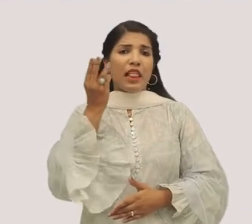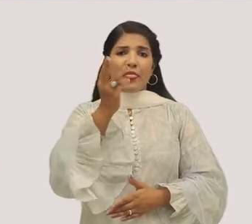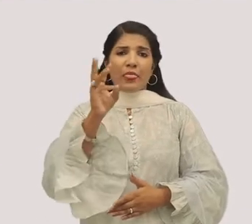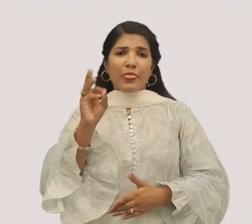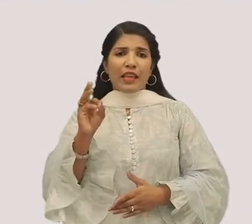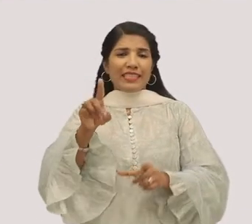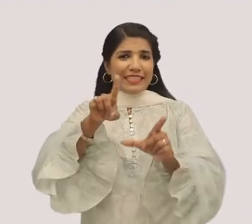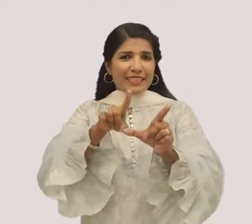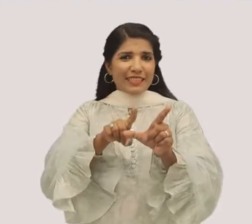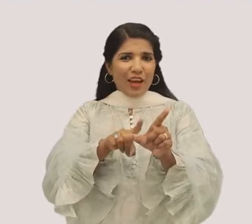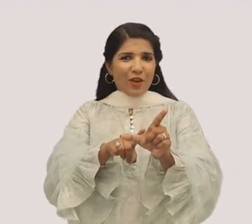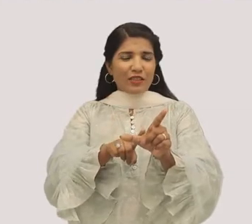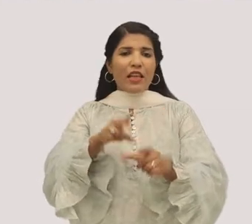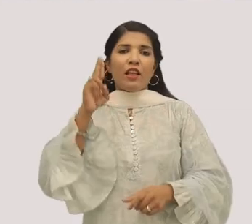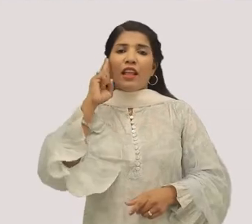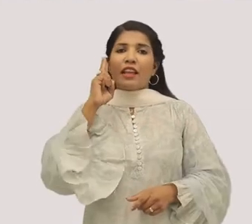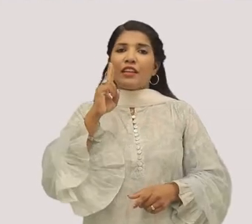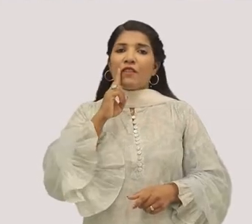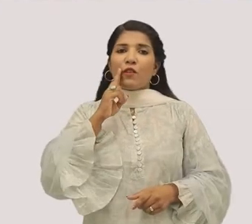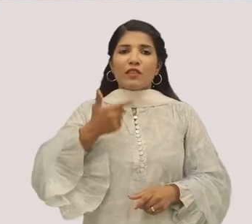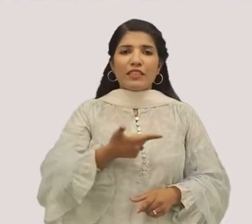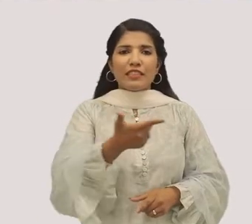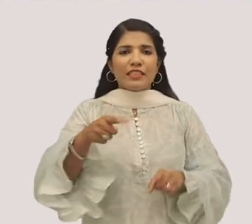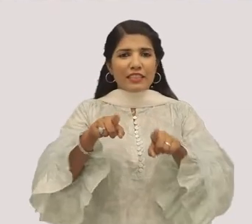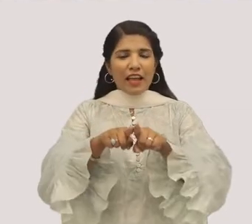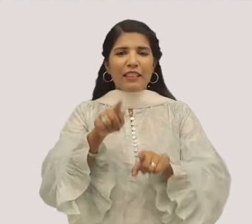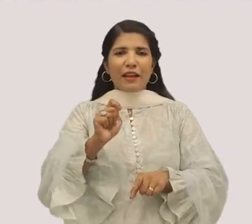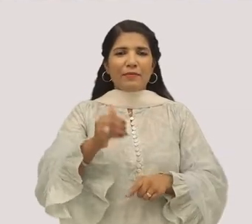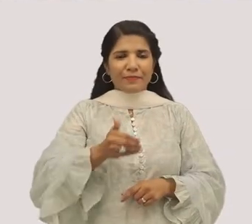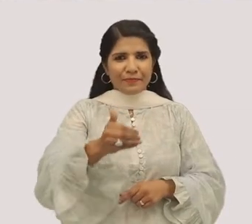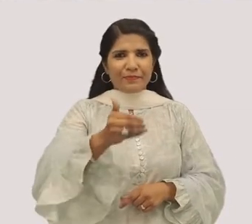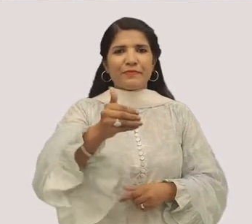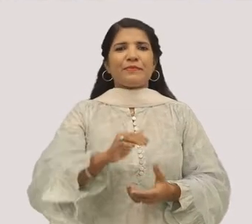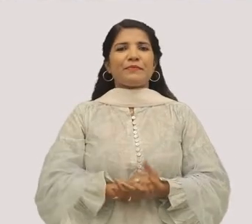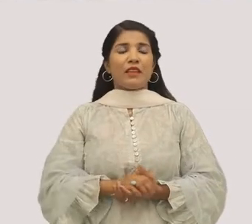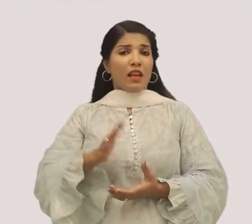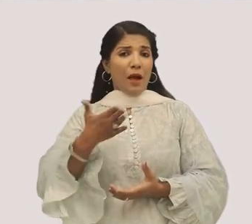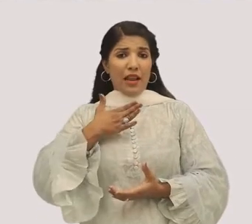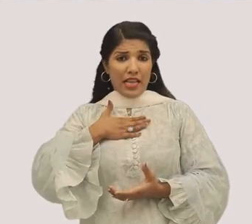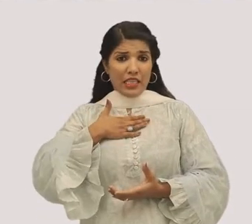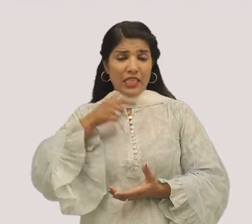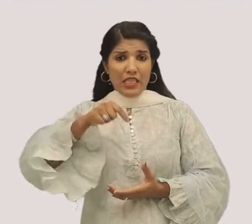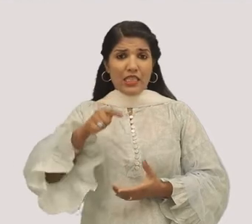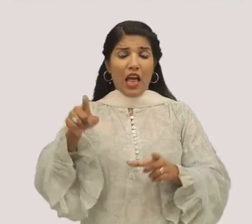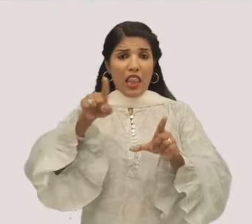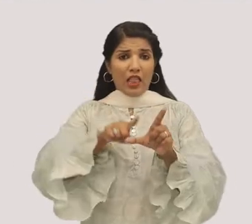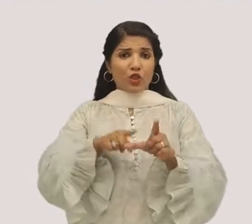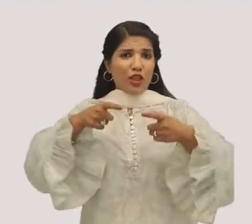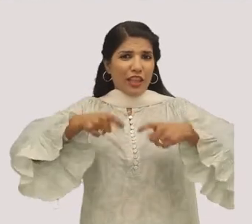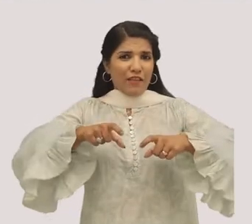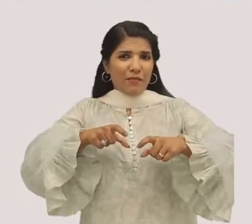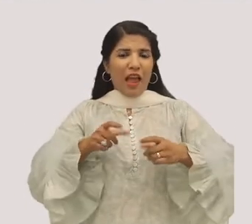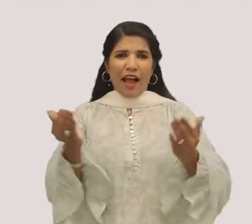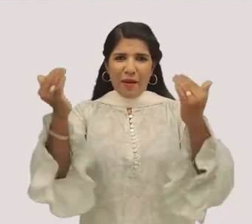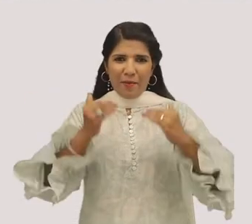DeafReach has been working to uplift the deaf community in Pakistan for the past three decades. As we celebrate this year's